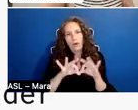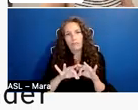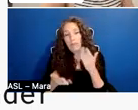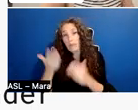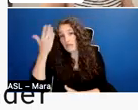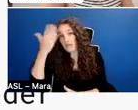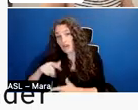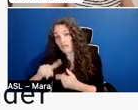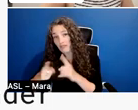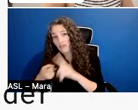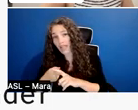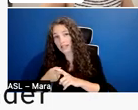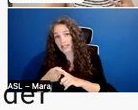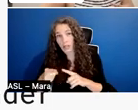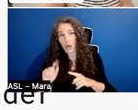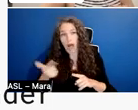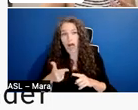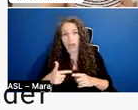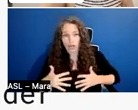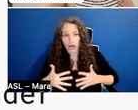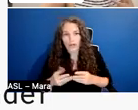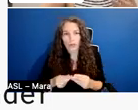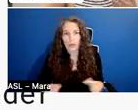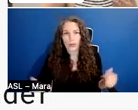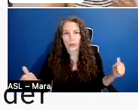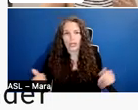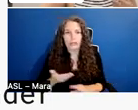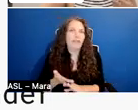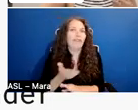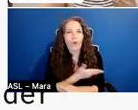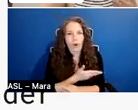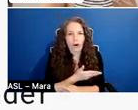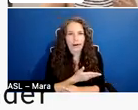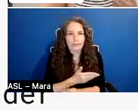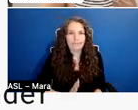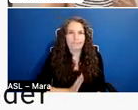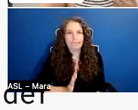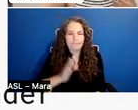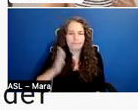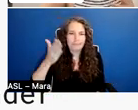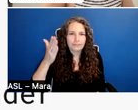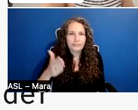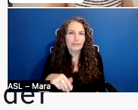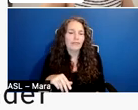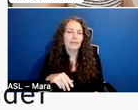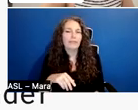those nerves out ahead of time so that when you are in an unexpected or, um, uh, you know,